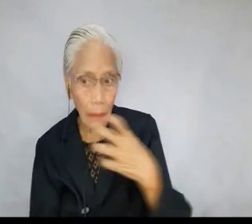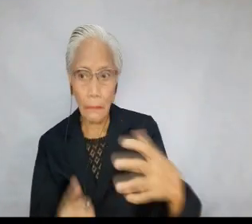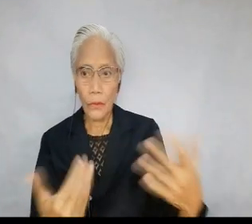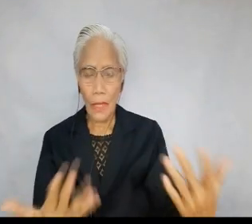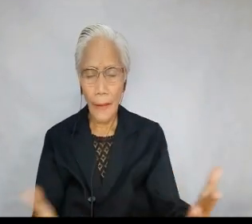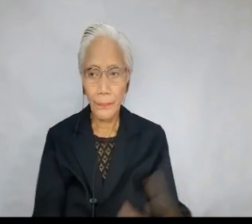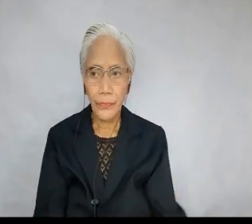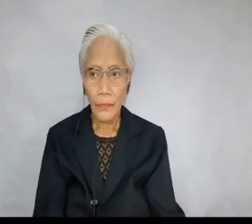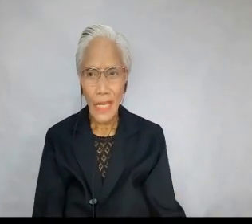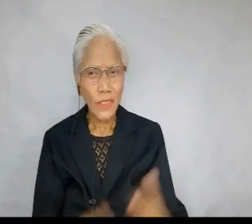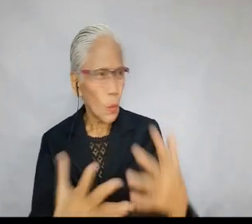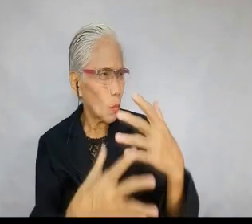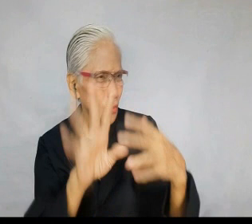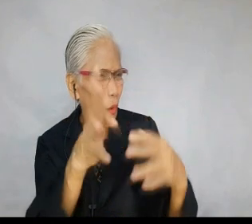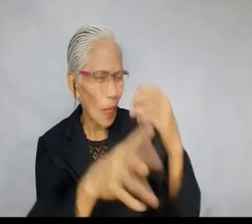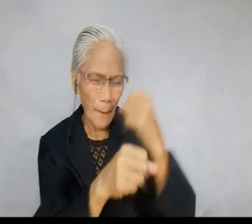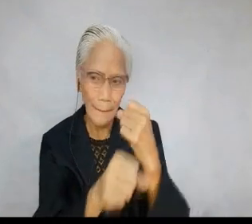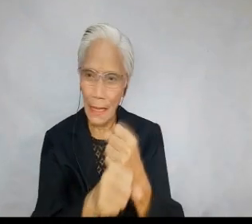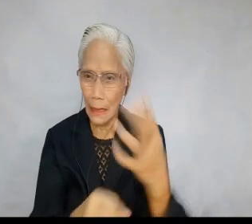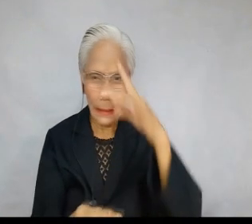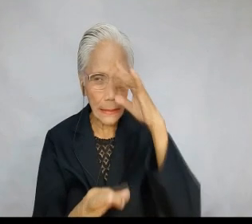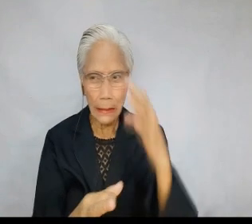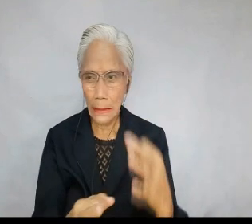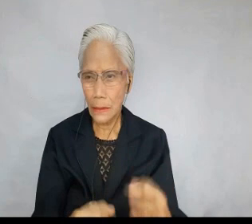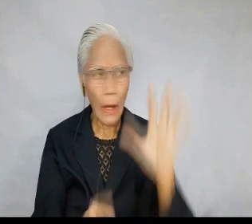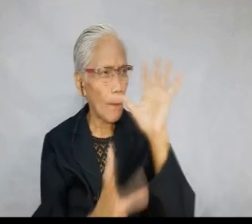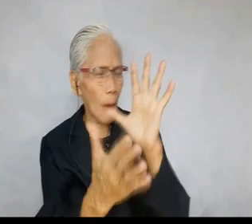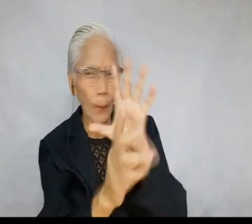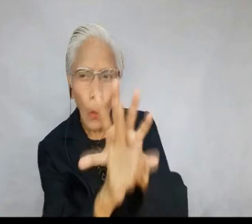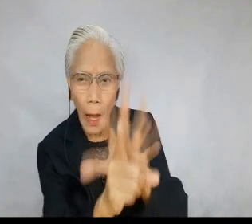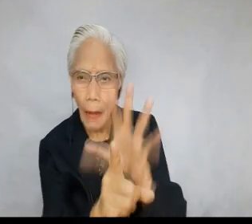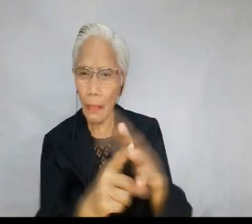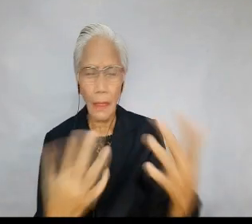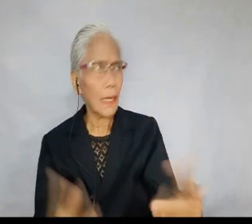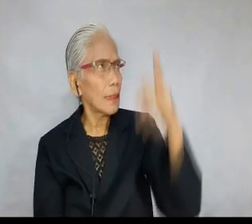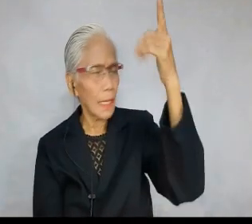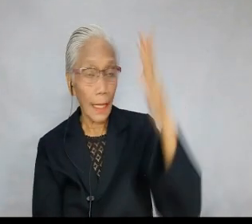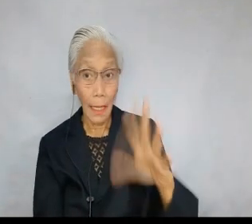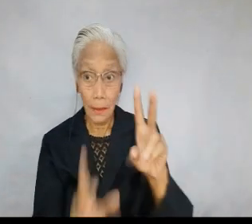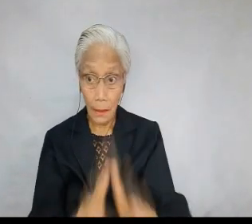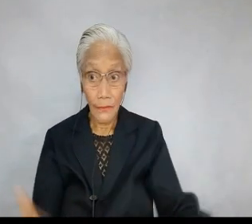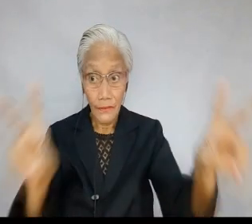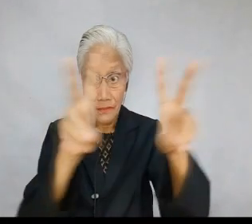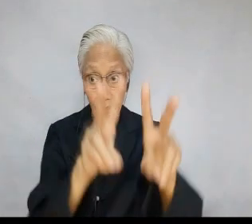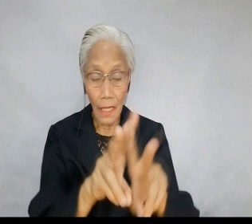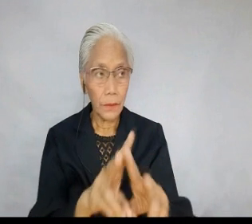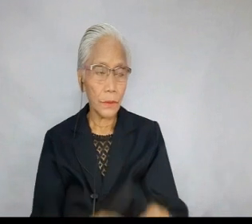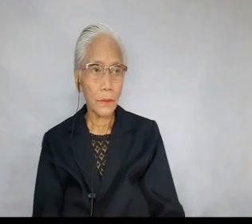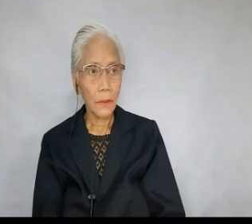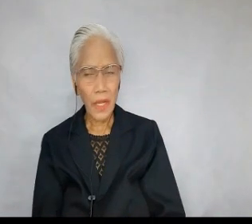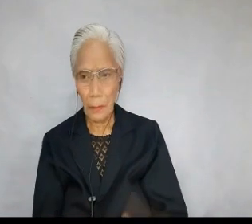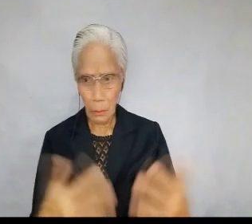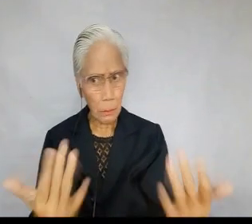bring them up with the training and instruction of the Lord. 11. Making decisions based on popularity and not on God's